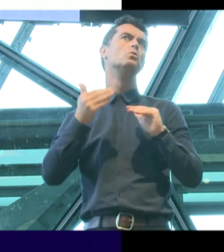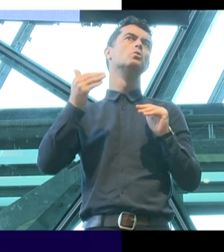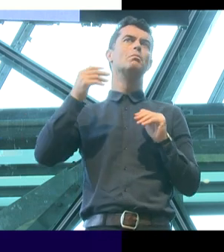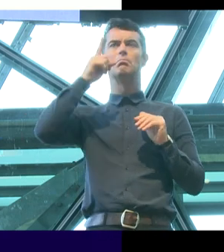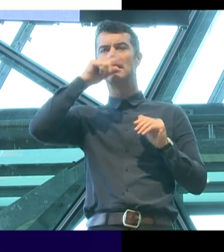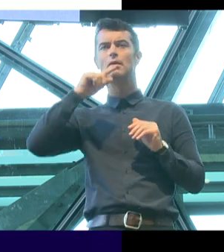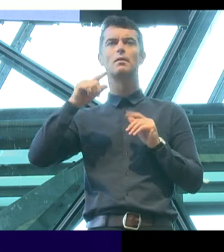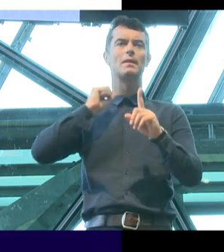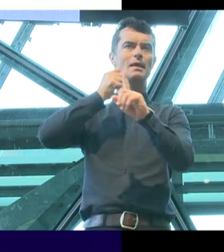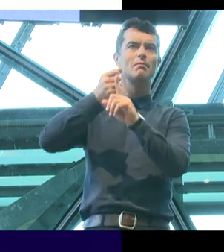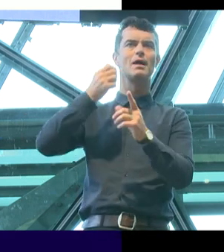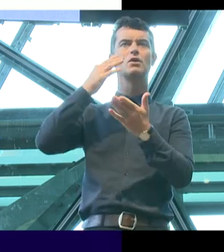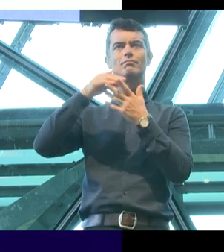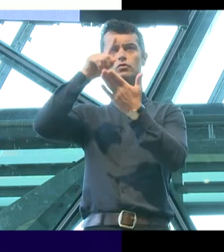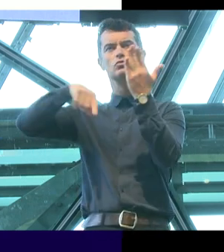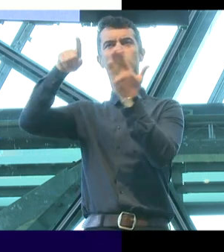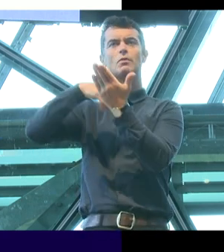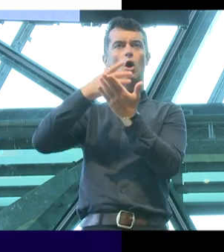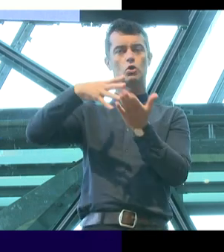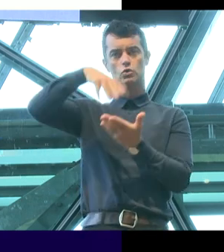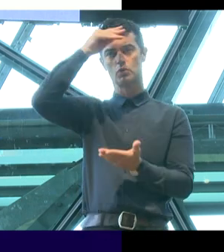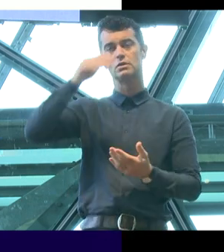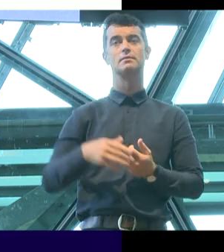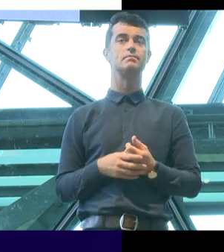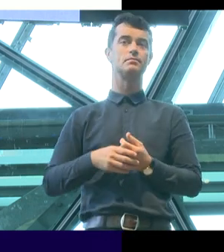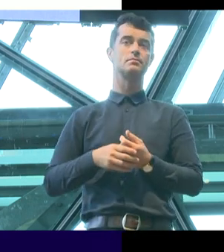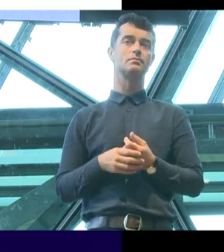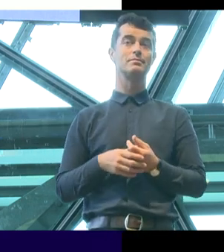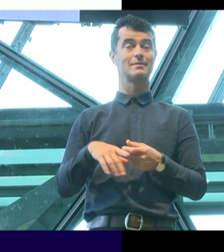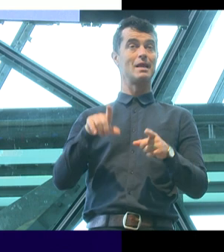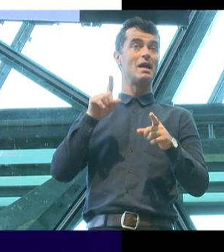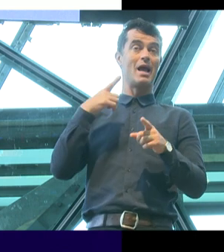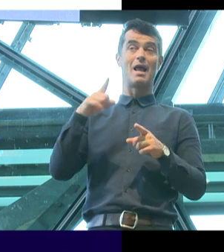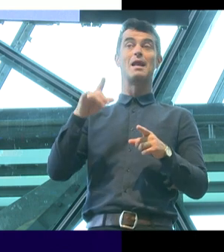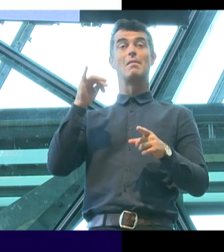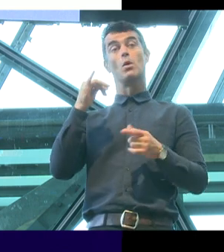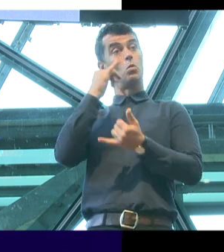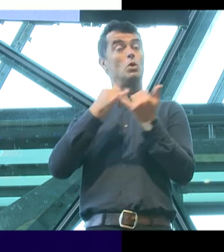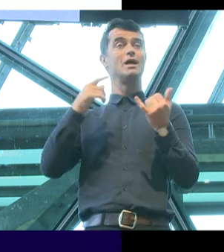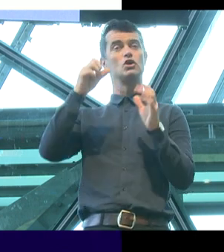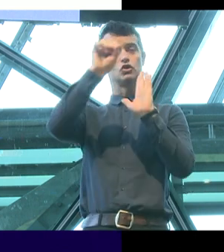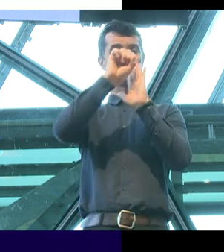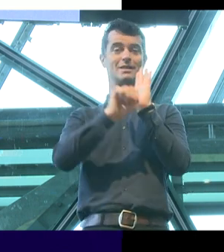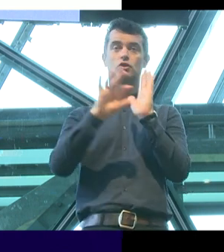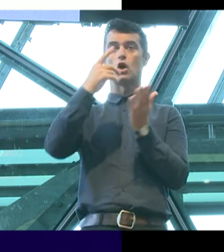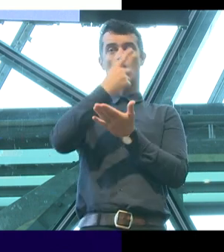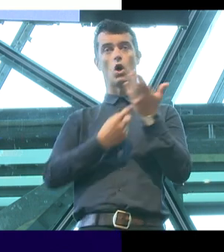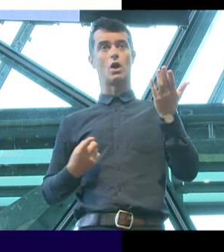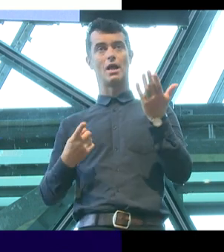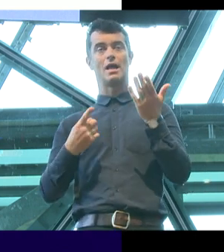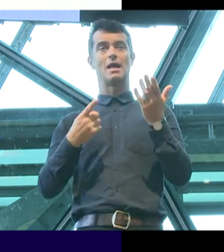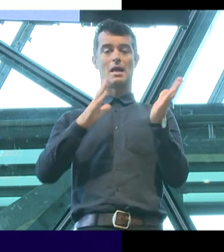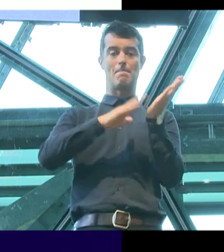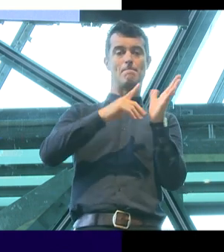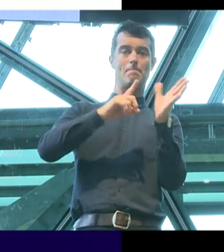homophobia on students, and perhaps controversially, most controversially, that gender isn't just necessarily male